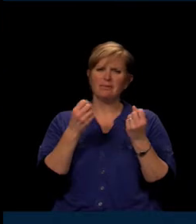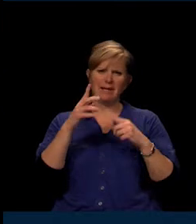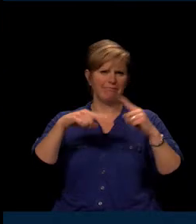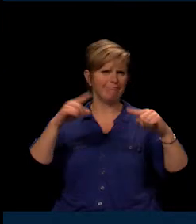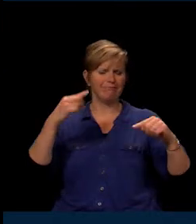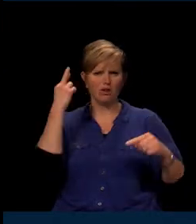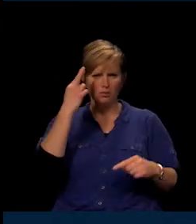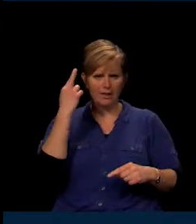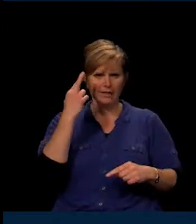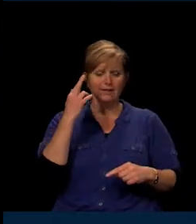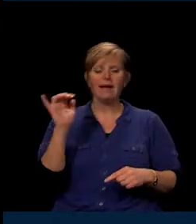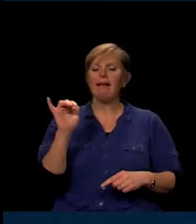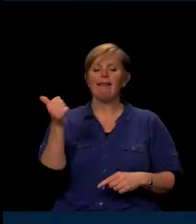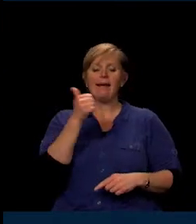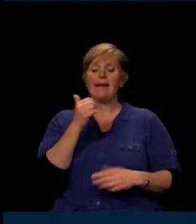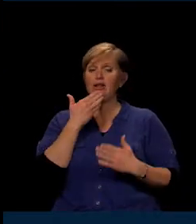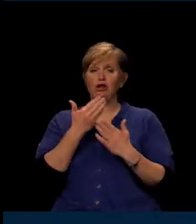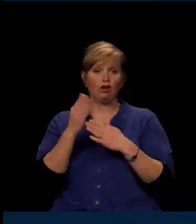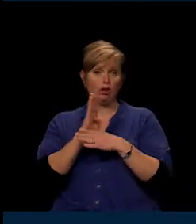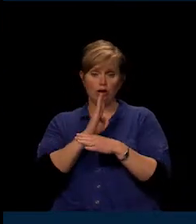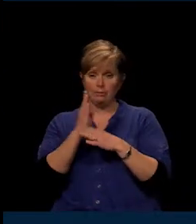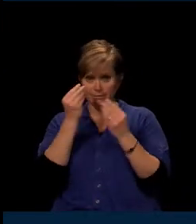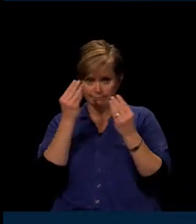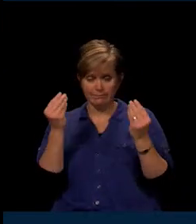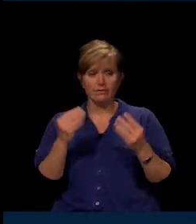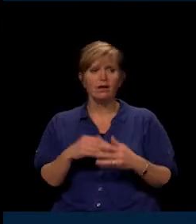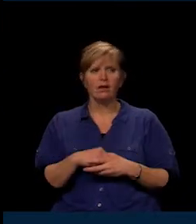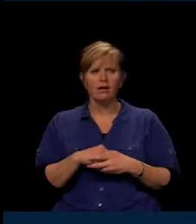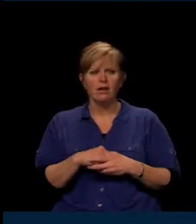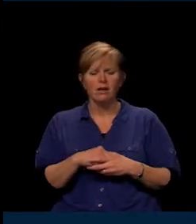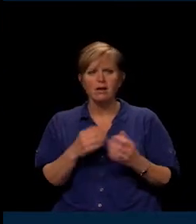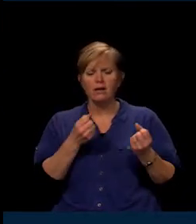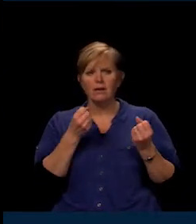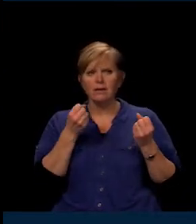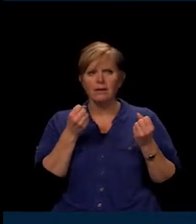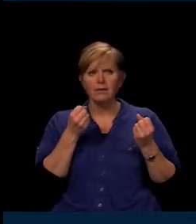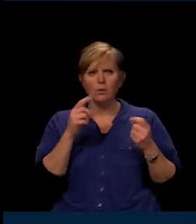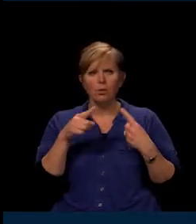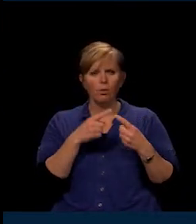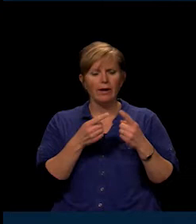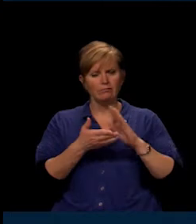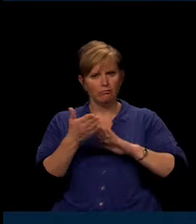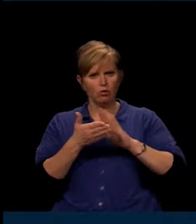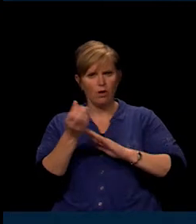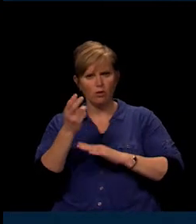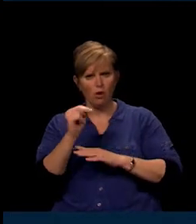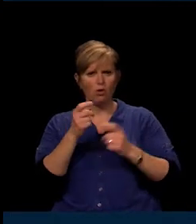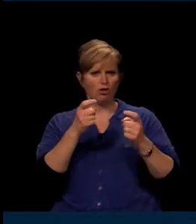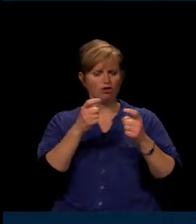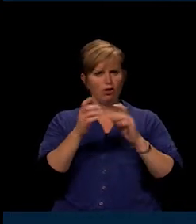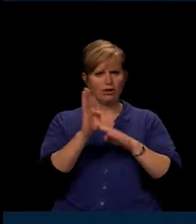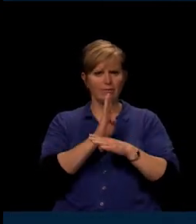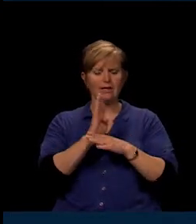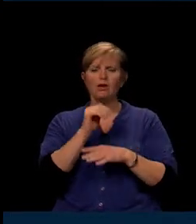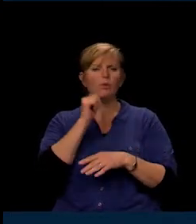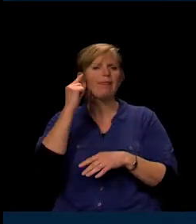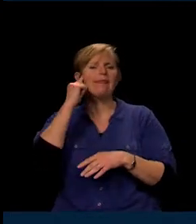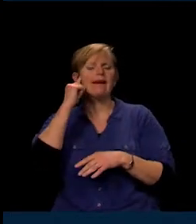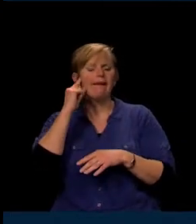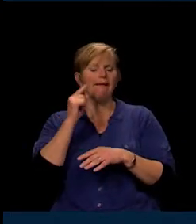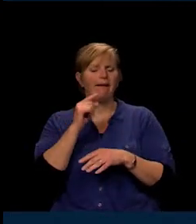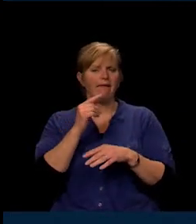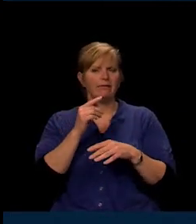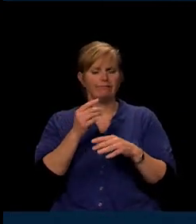it, as any good business does. I know many of you run your own businesses or are in charge of businesses, and you wouldn't think of operating them without having some cash in reserve.